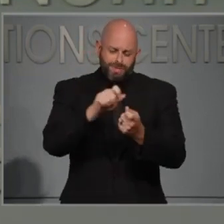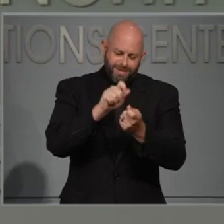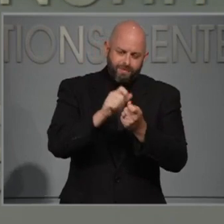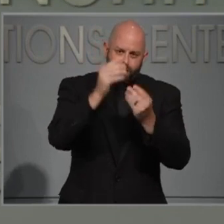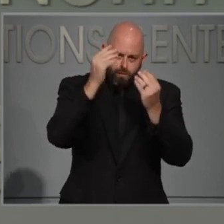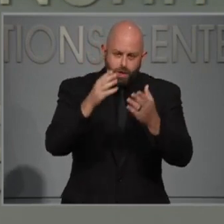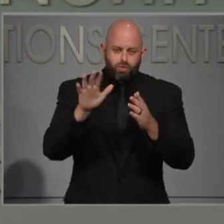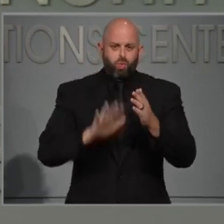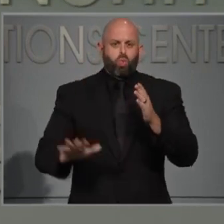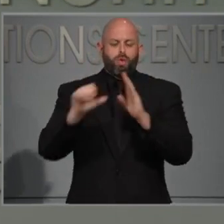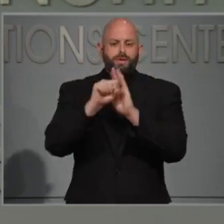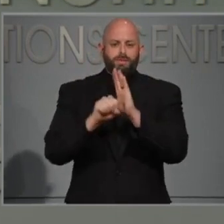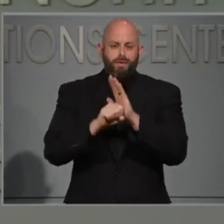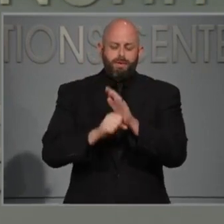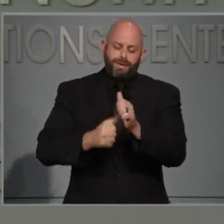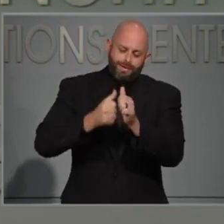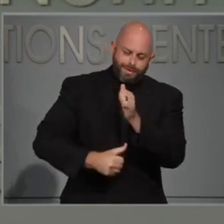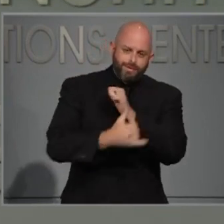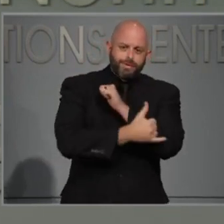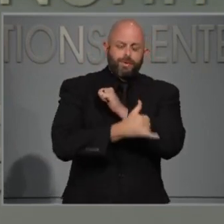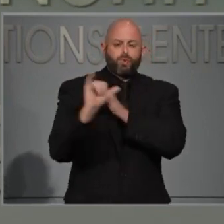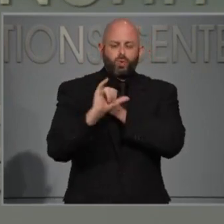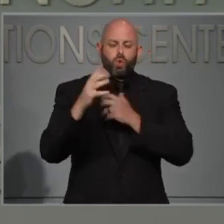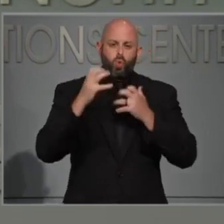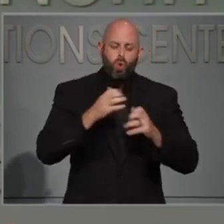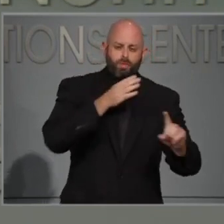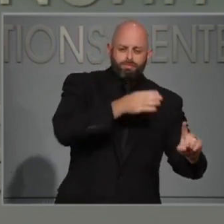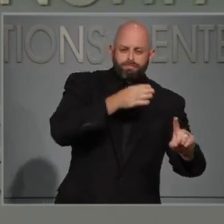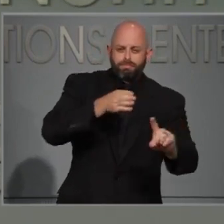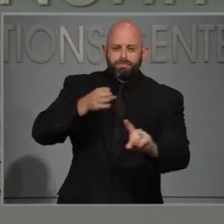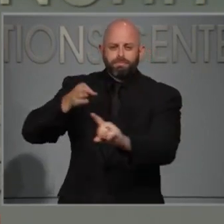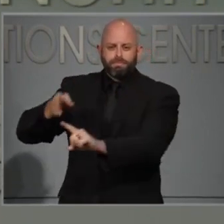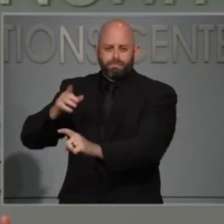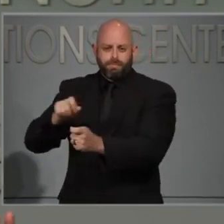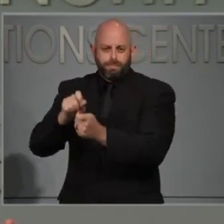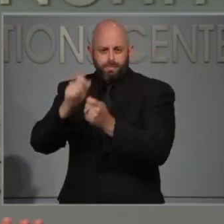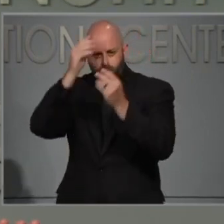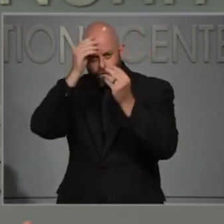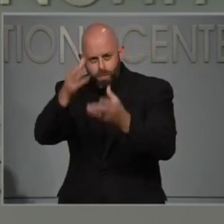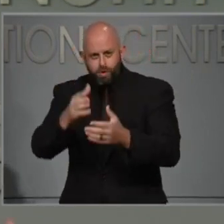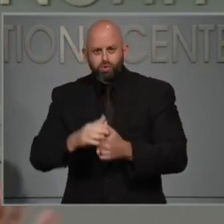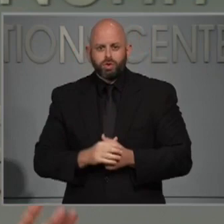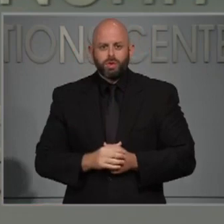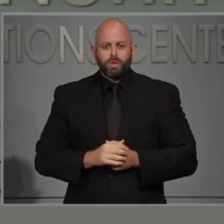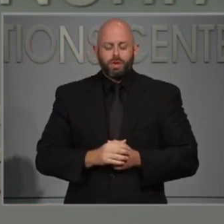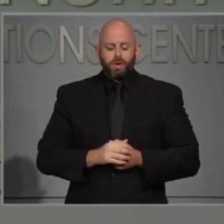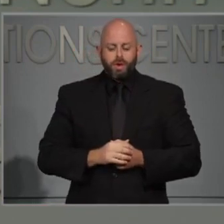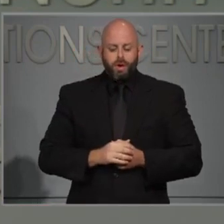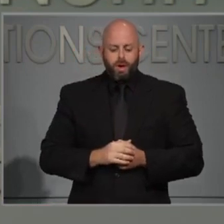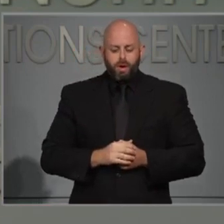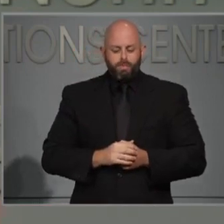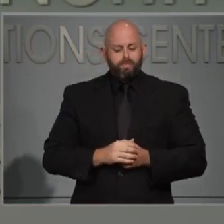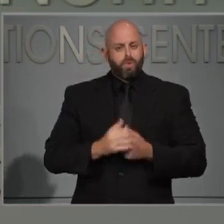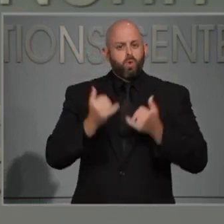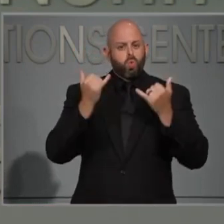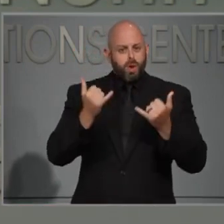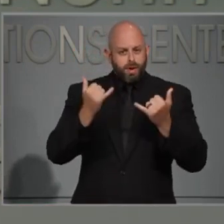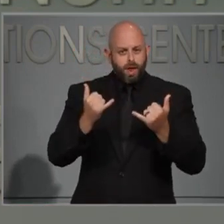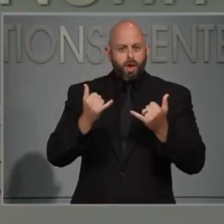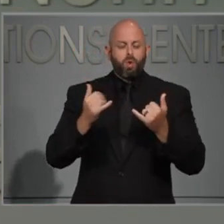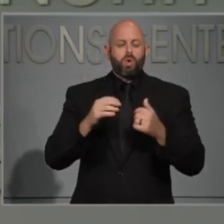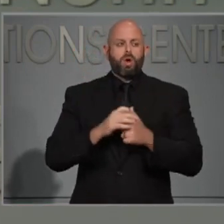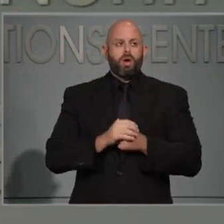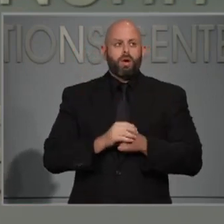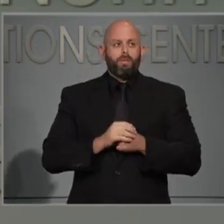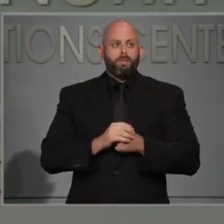also want it by county. I will tell you that we have a very disjointed, independent health